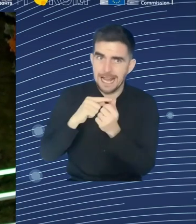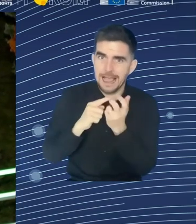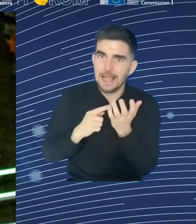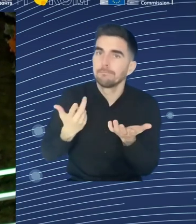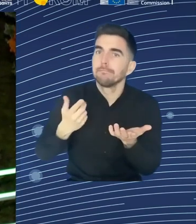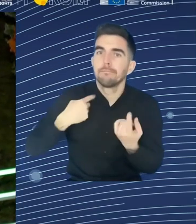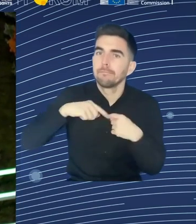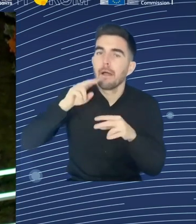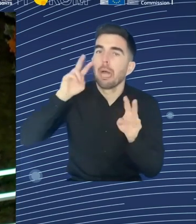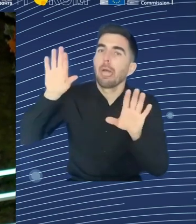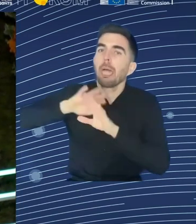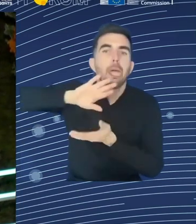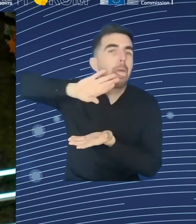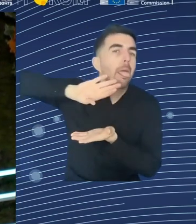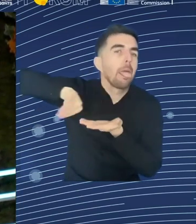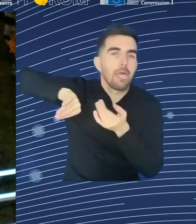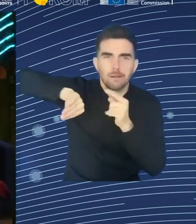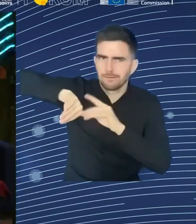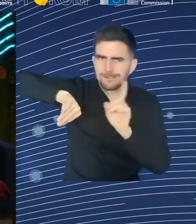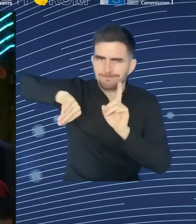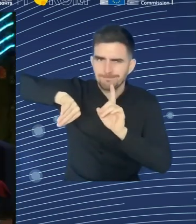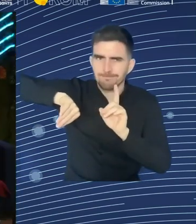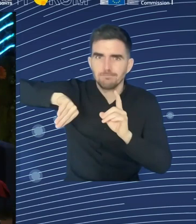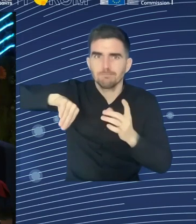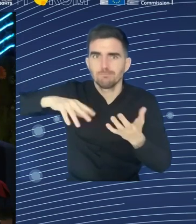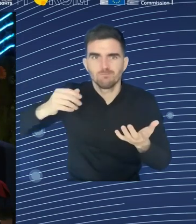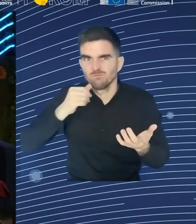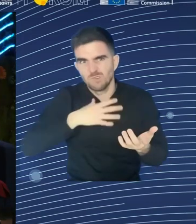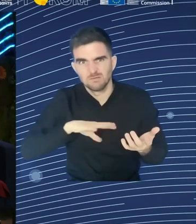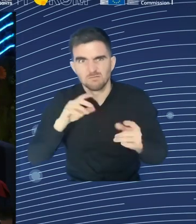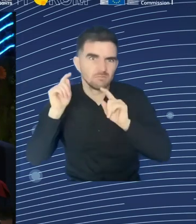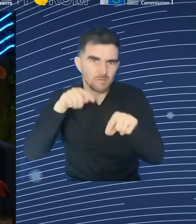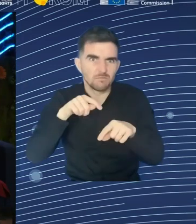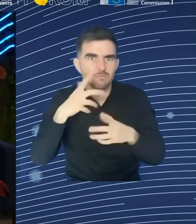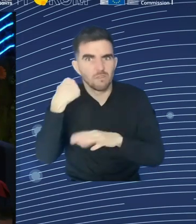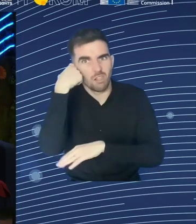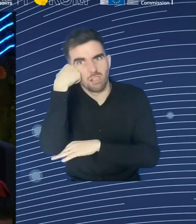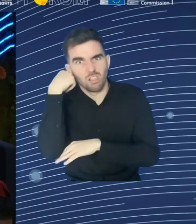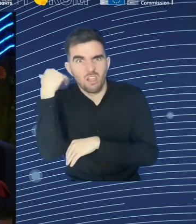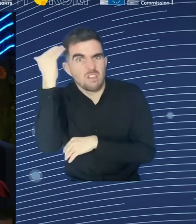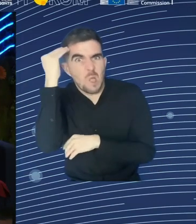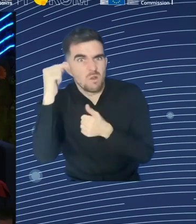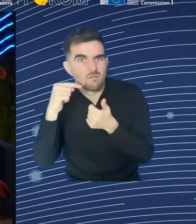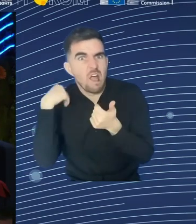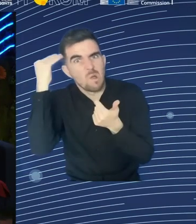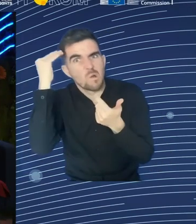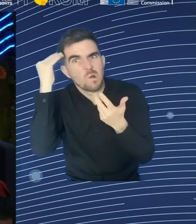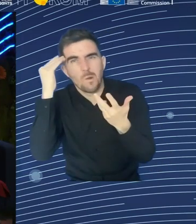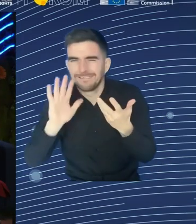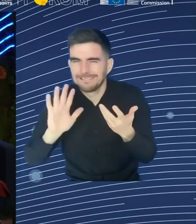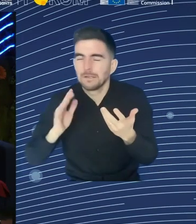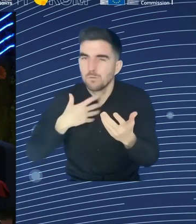We often have to change attitudes towards training. Sometimes I see that amongst women that have had more